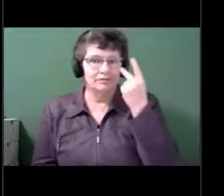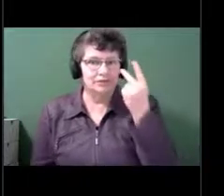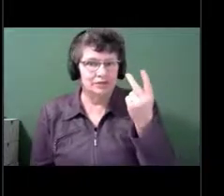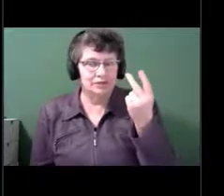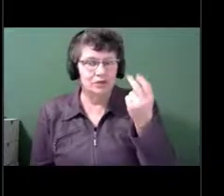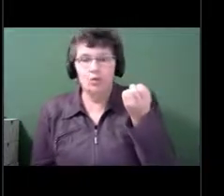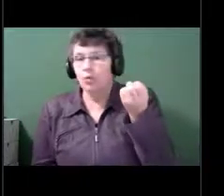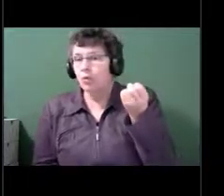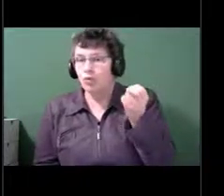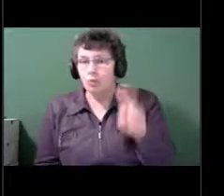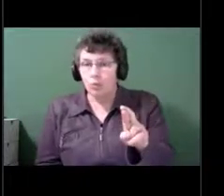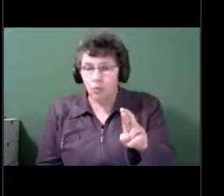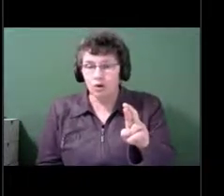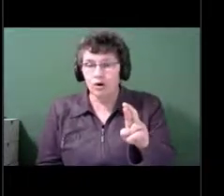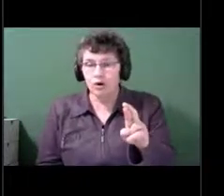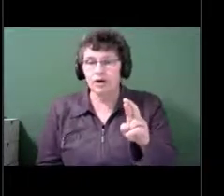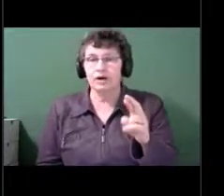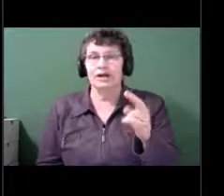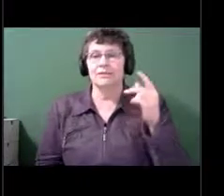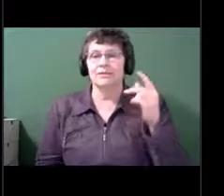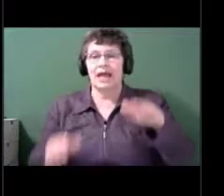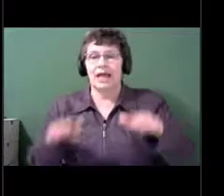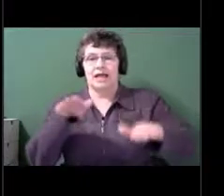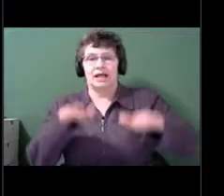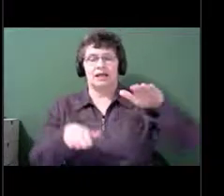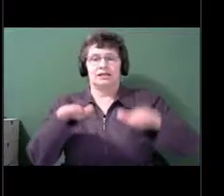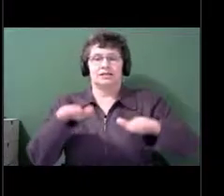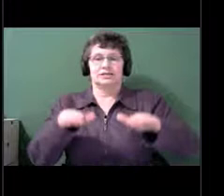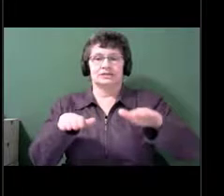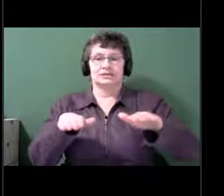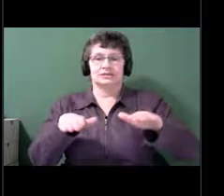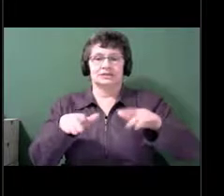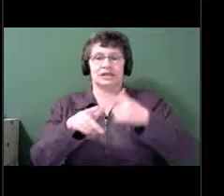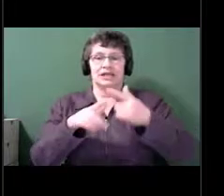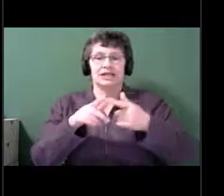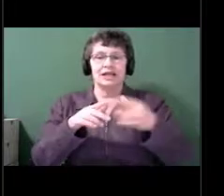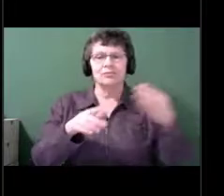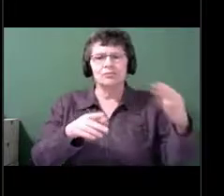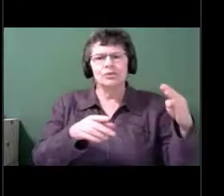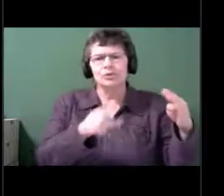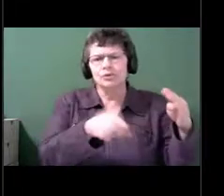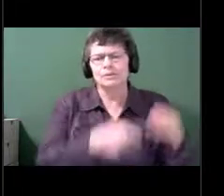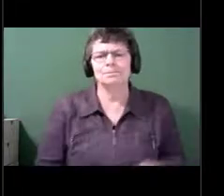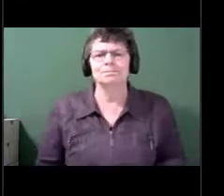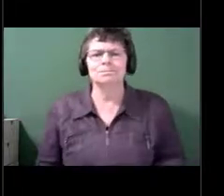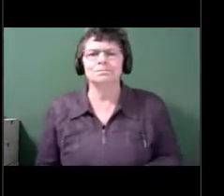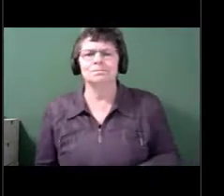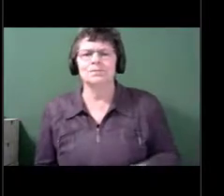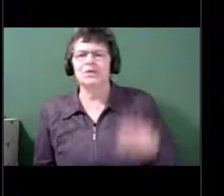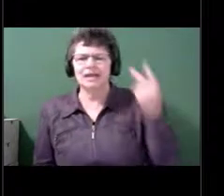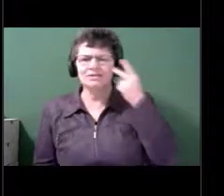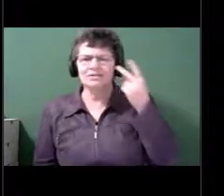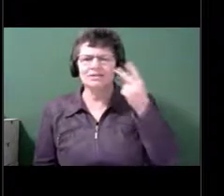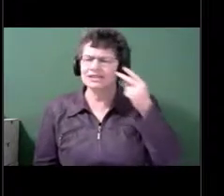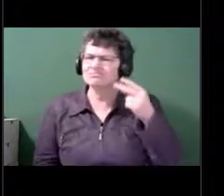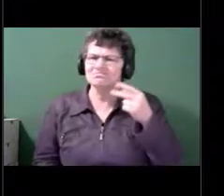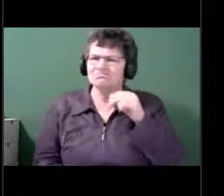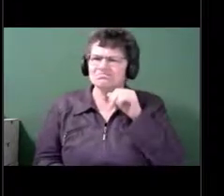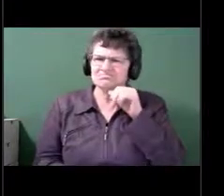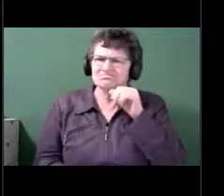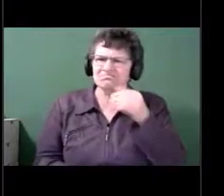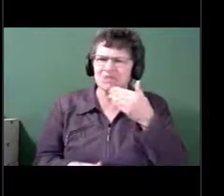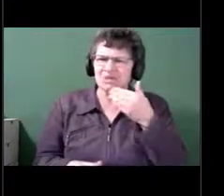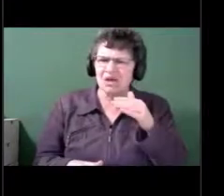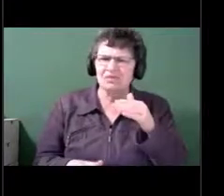The problems that you have, your ratings of your general health get worse. And if you have all three of them, you know, you're really